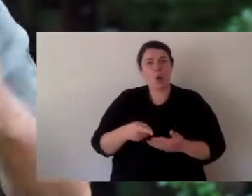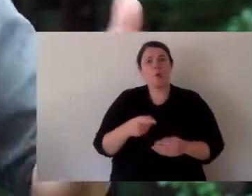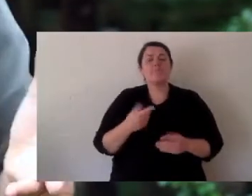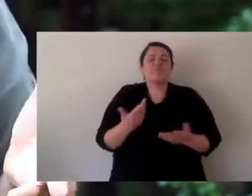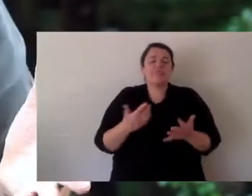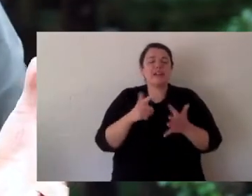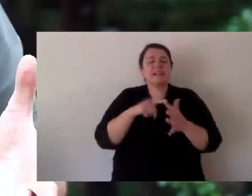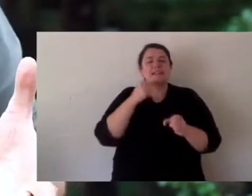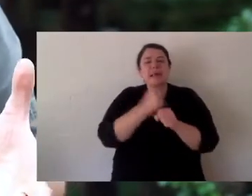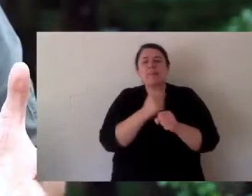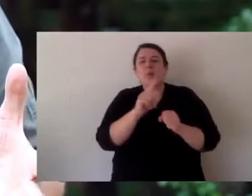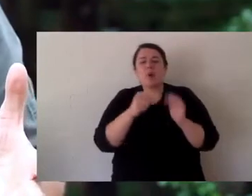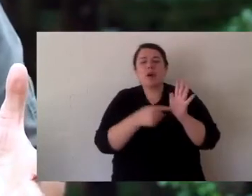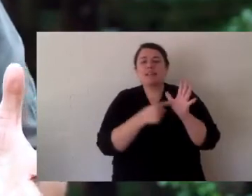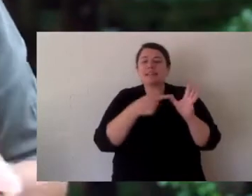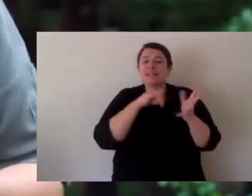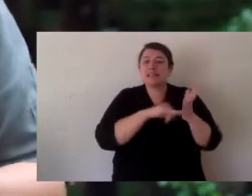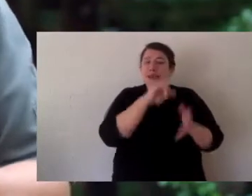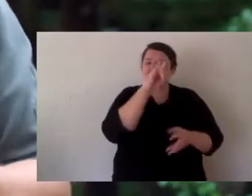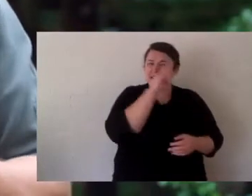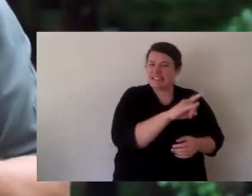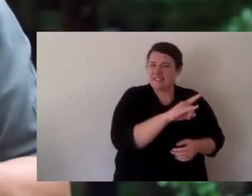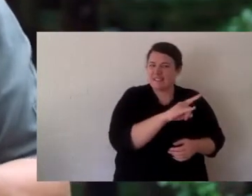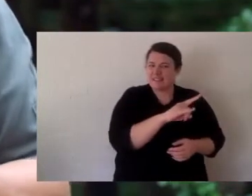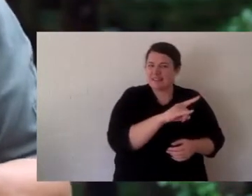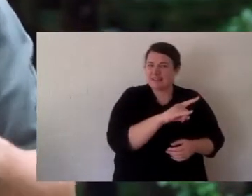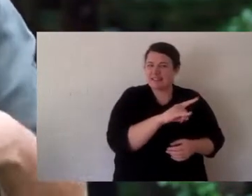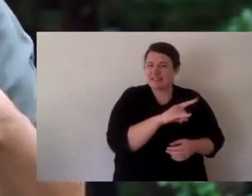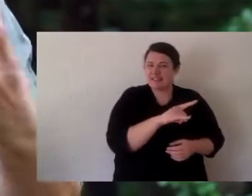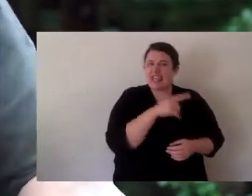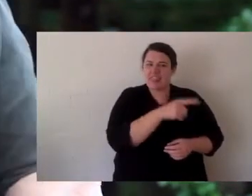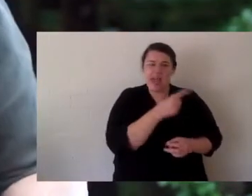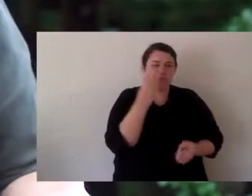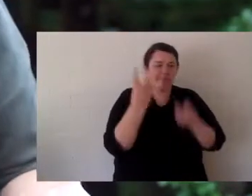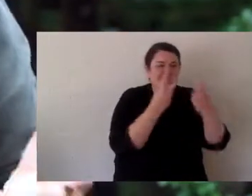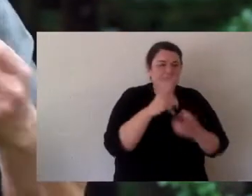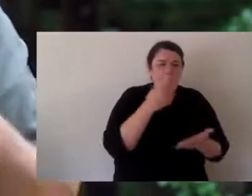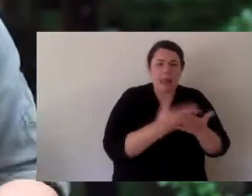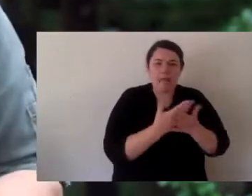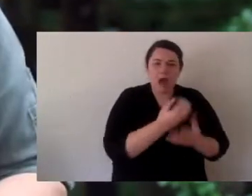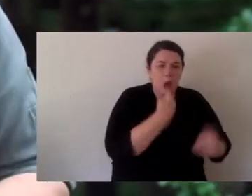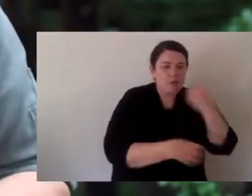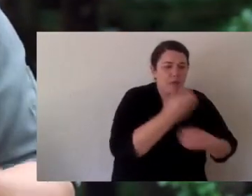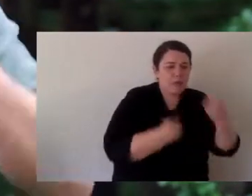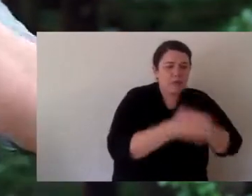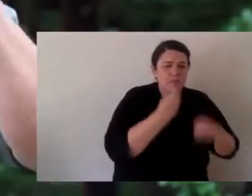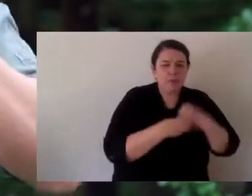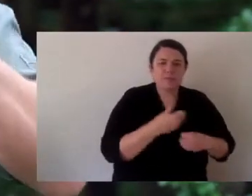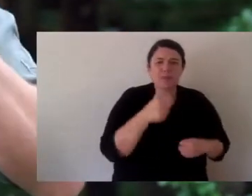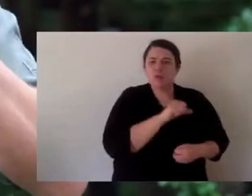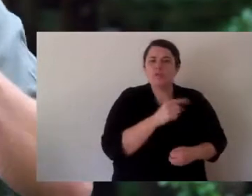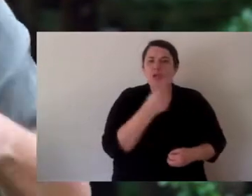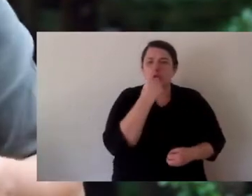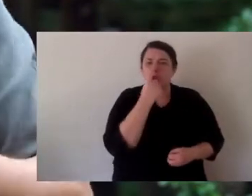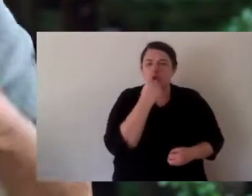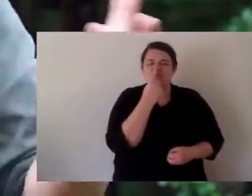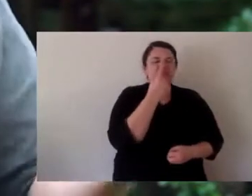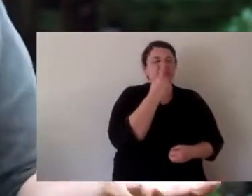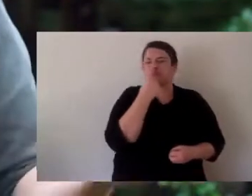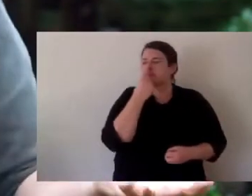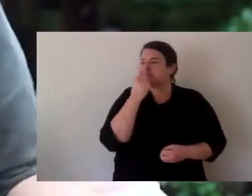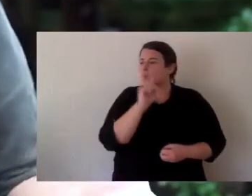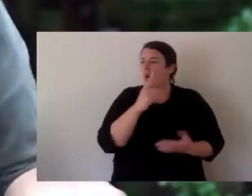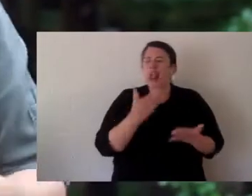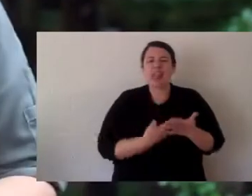let's say Tasmanian devils. They're not really good predators. They're scavengers. So what they do is they use their nose and they